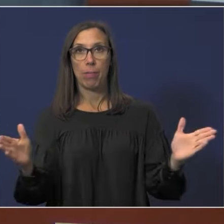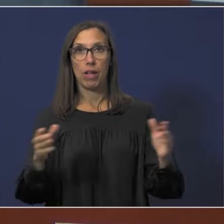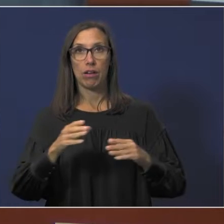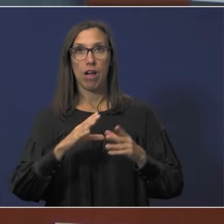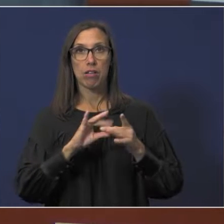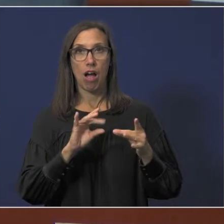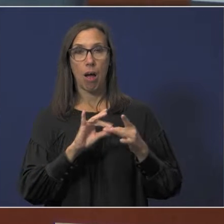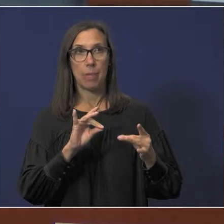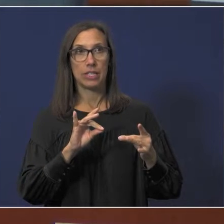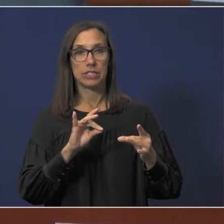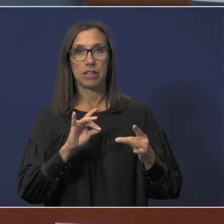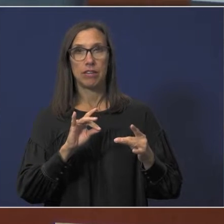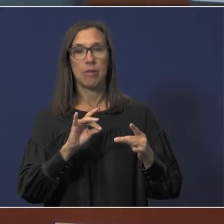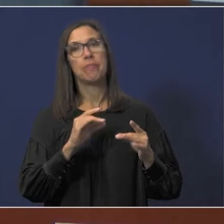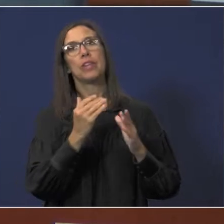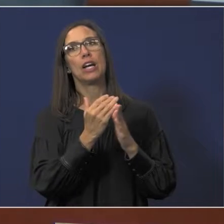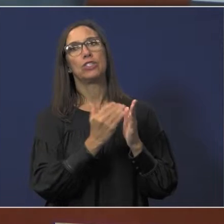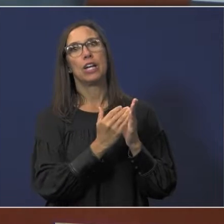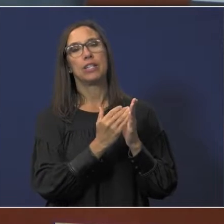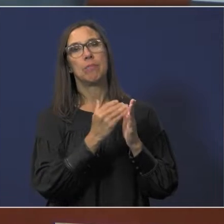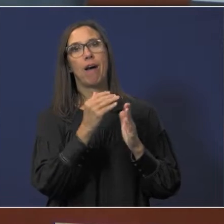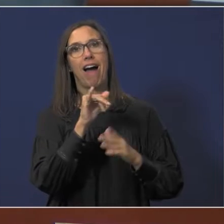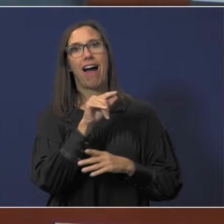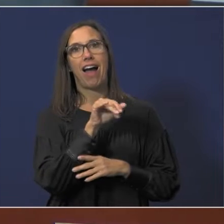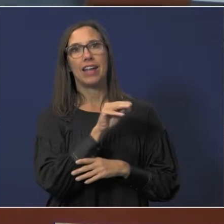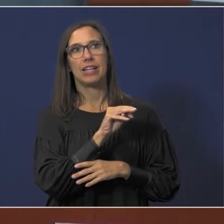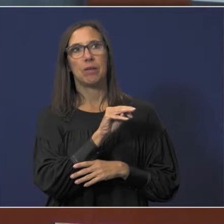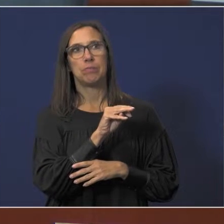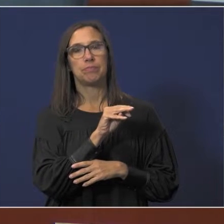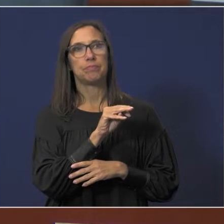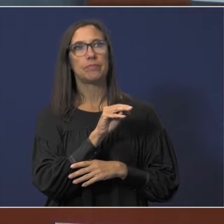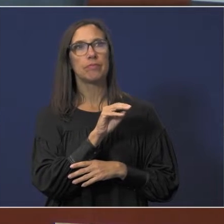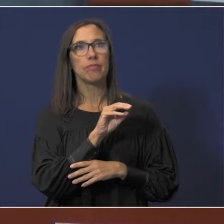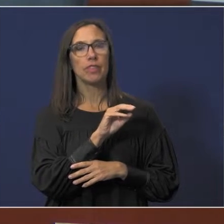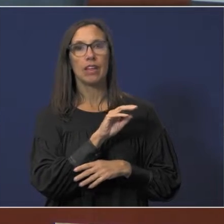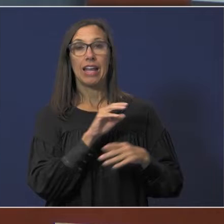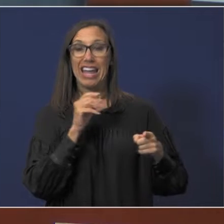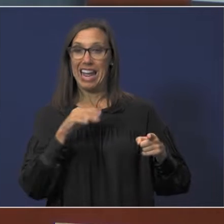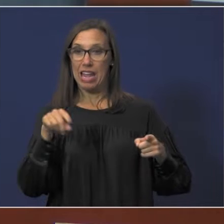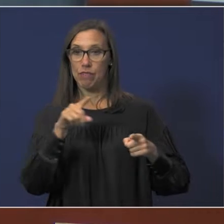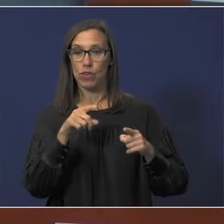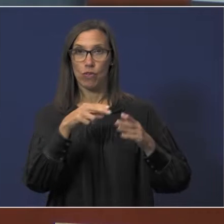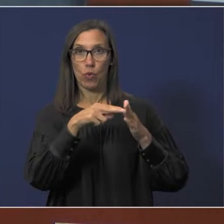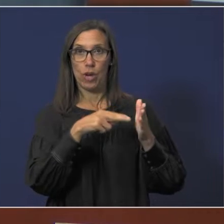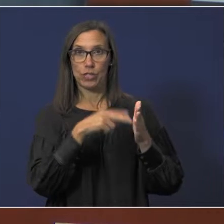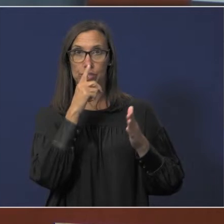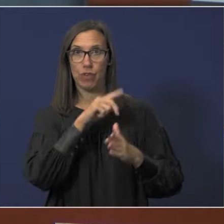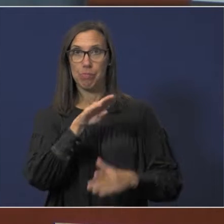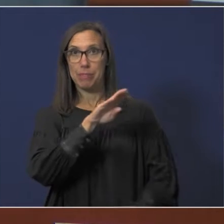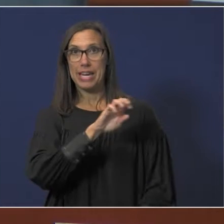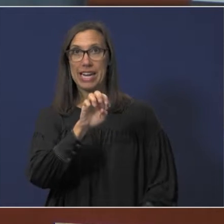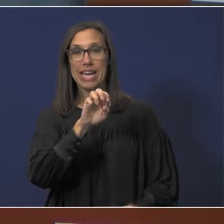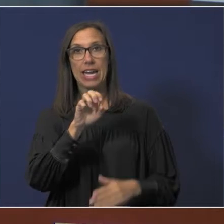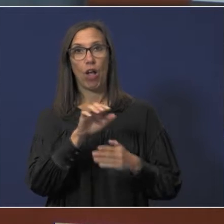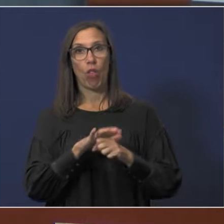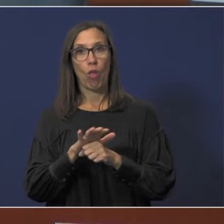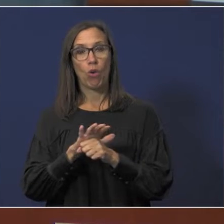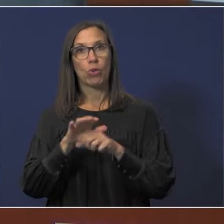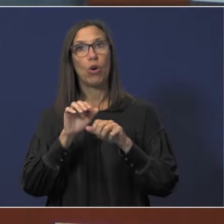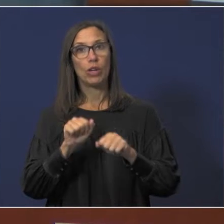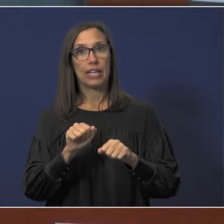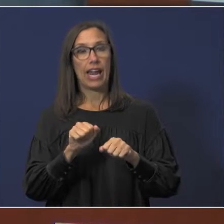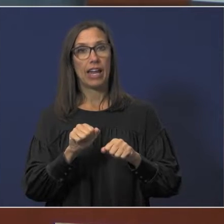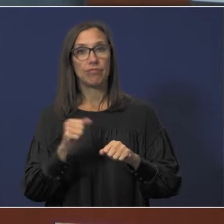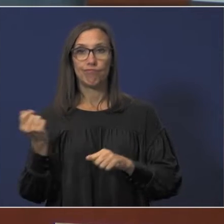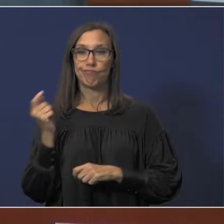agenda. Agenda Item 4A. Patrons who have duly registered per policy BED Local may address the board and make public